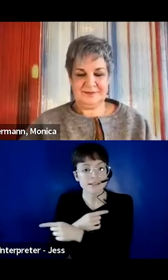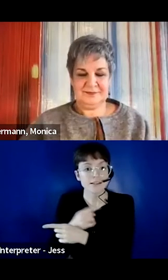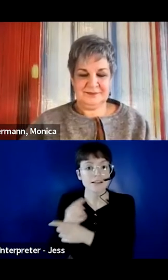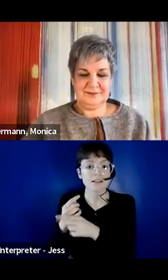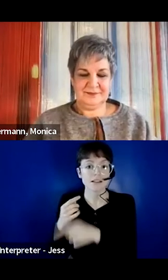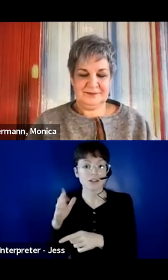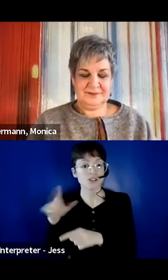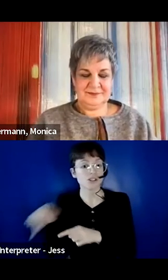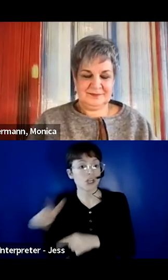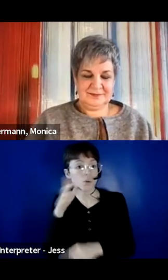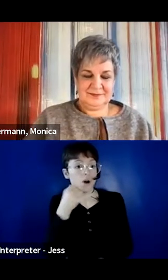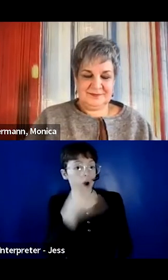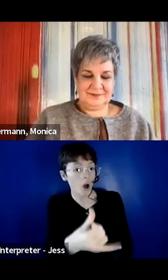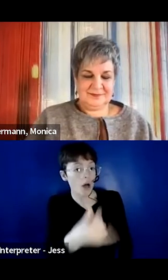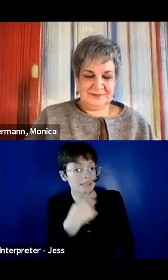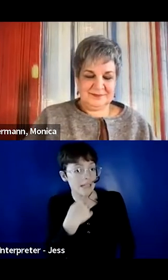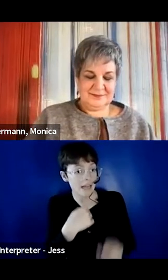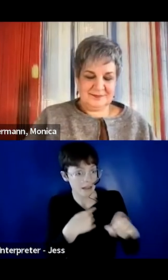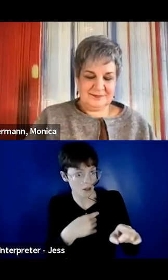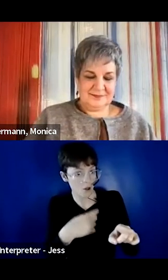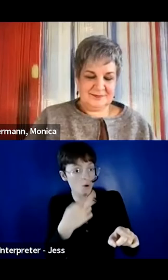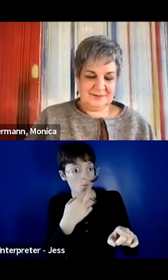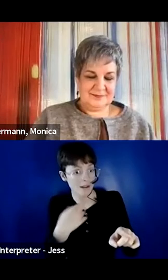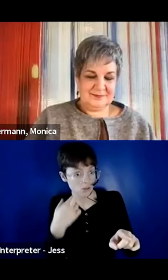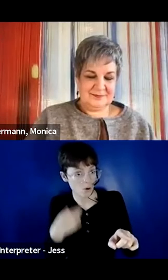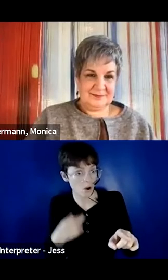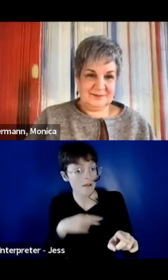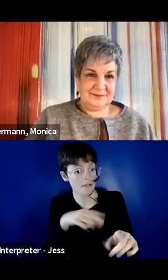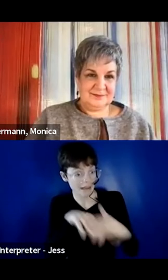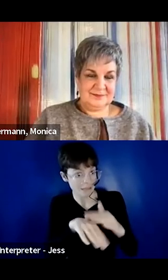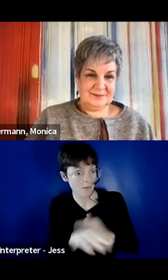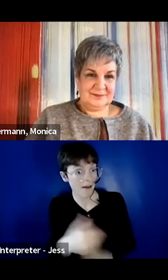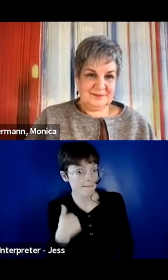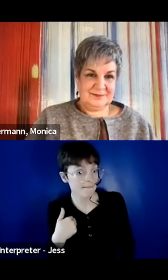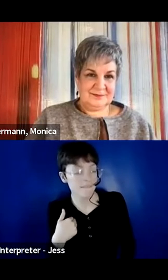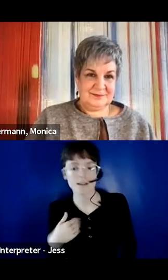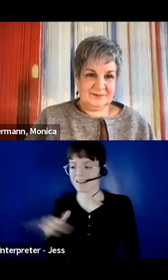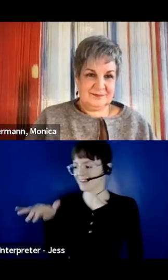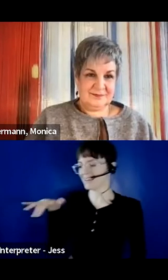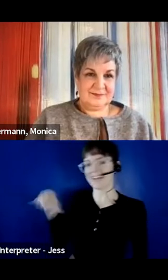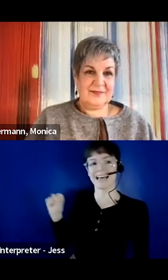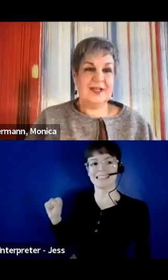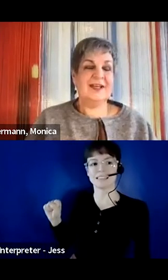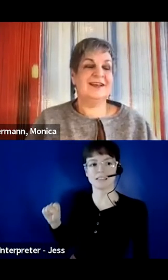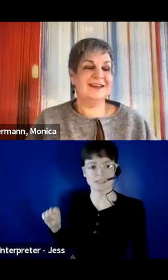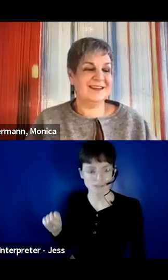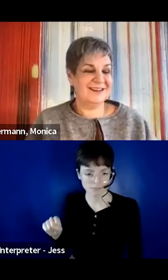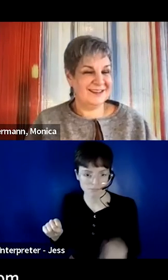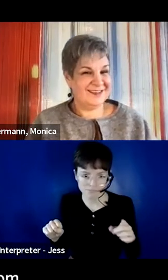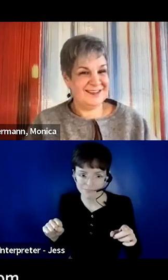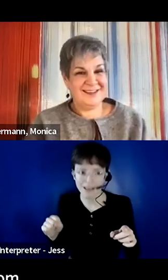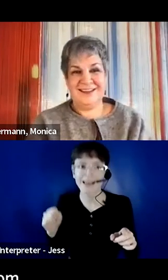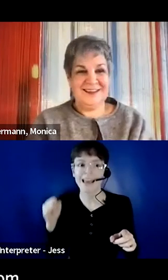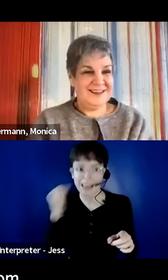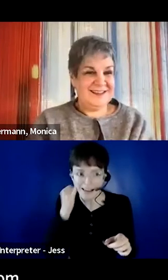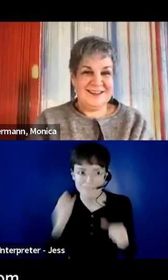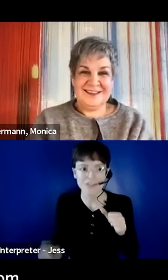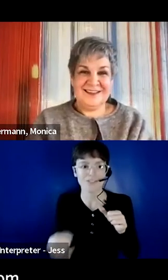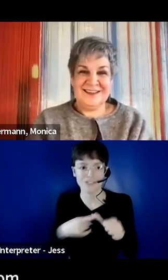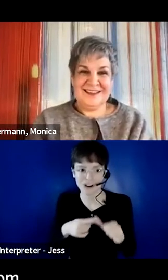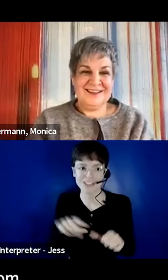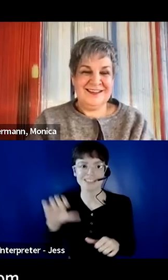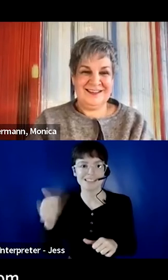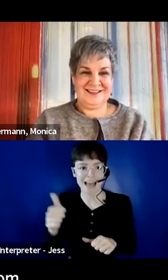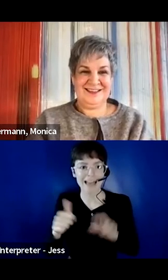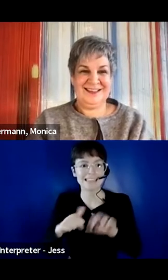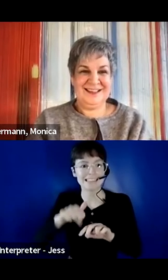absolutely, it is. And they meant it on the main floor. Once you get up the 10 stairs that you have to get up, then I can have access to